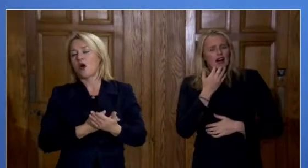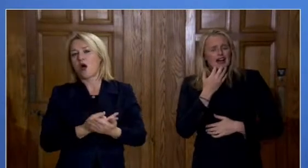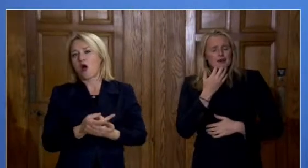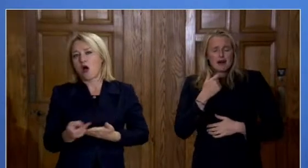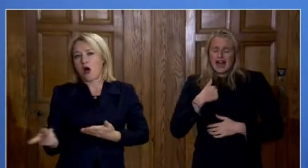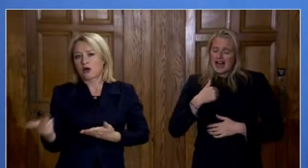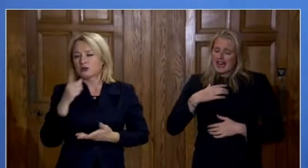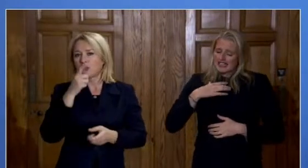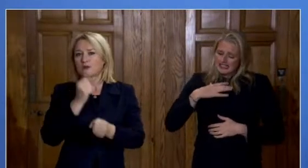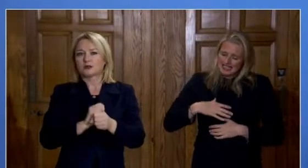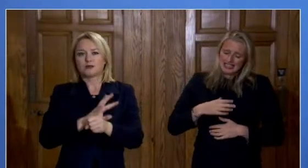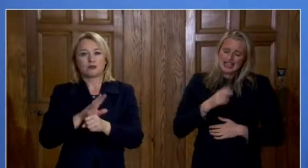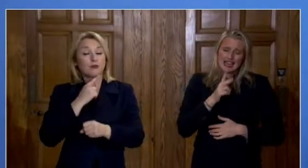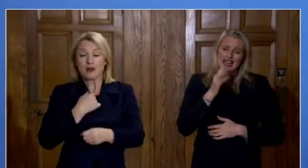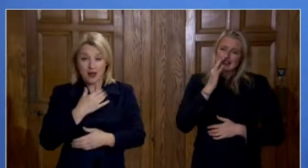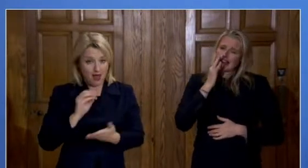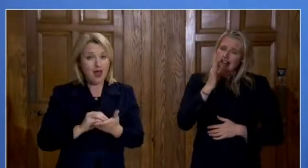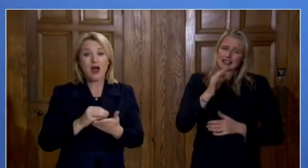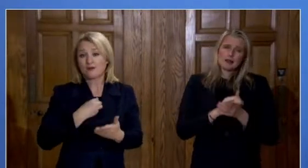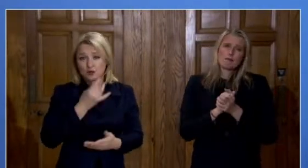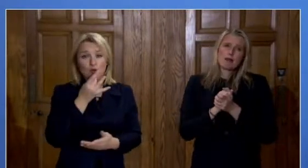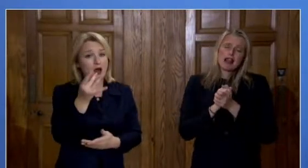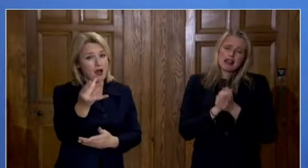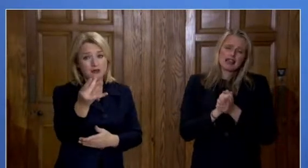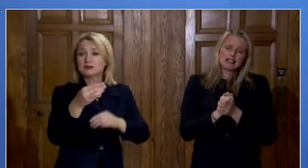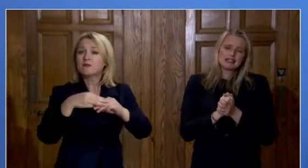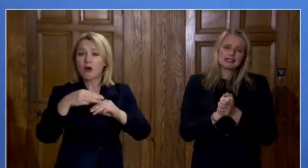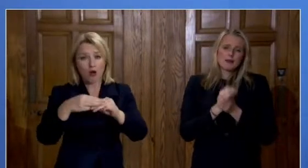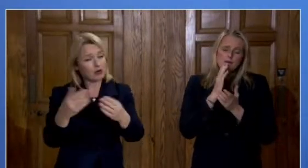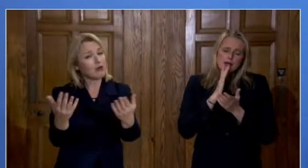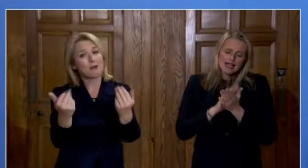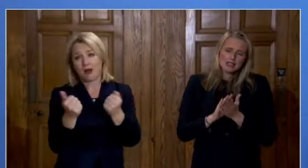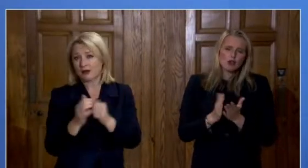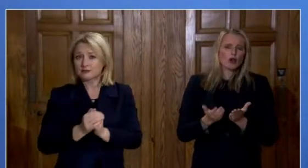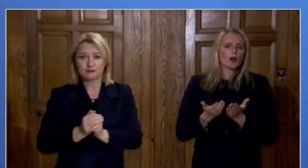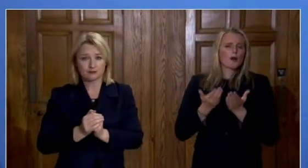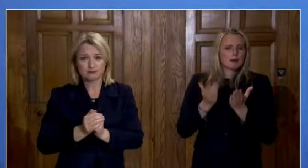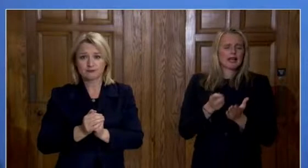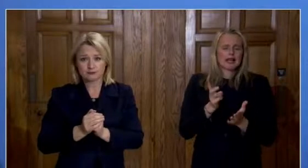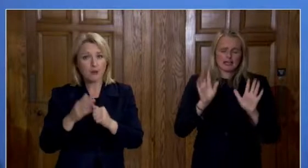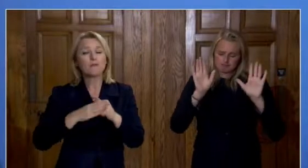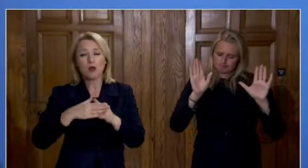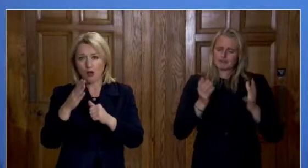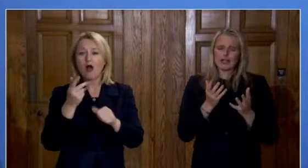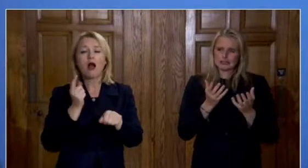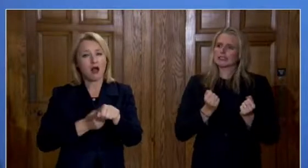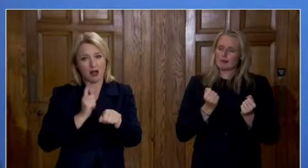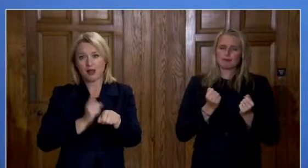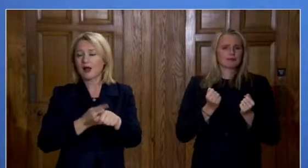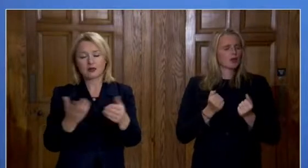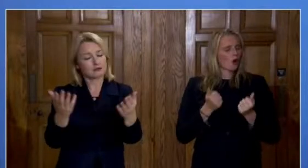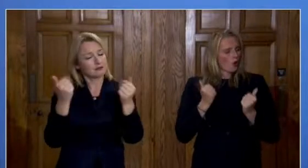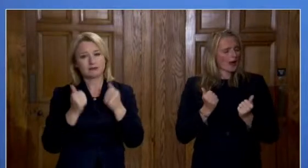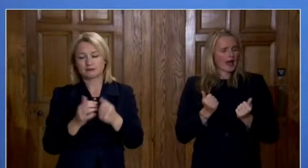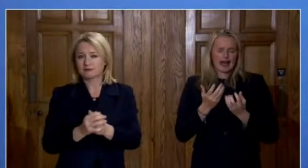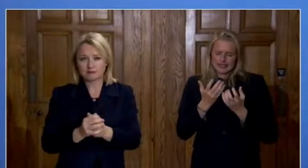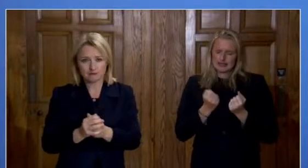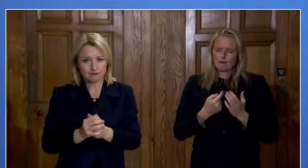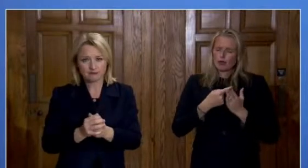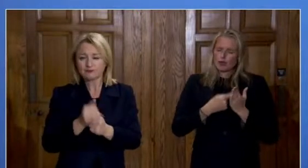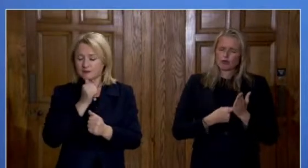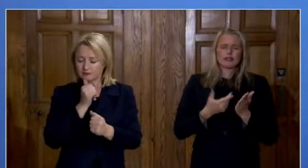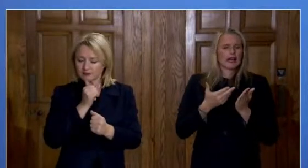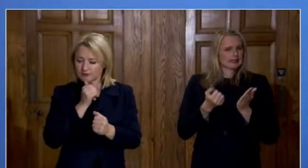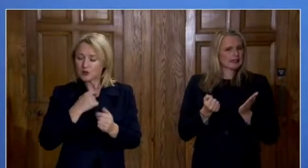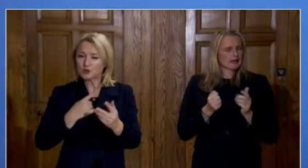will ask for more. For a renewed commitment. For a concerted effort to get us through this